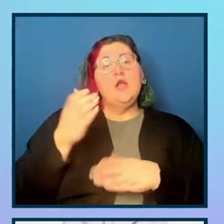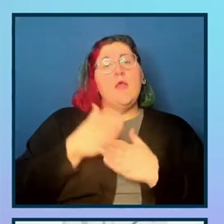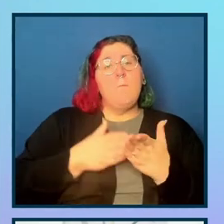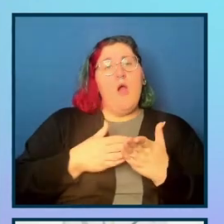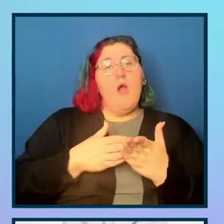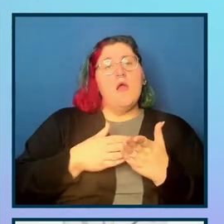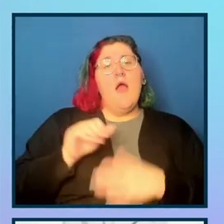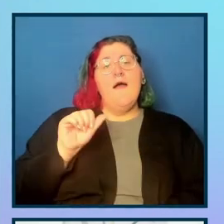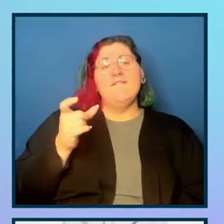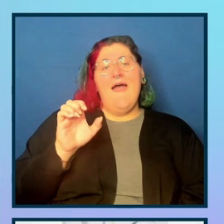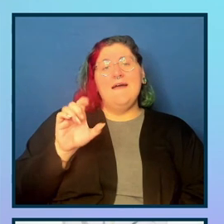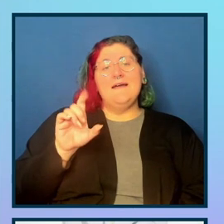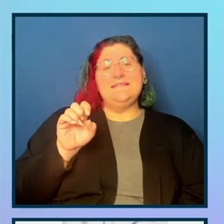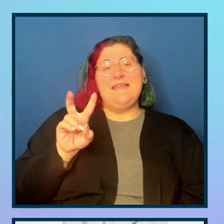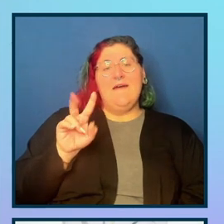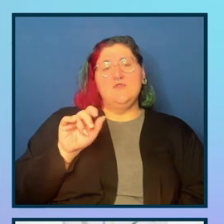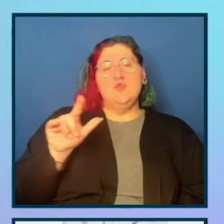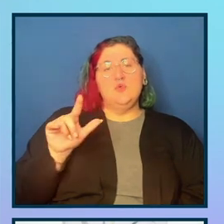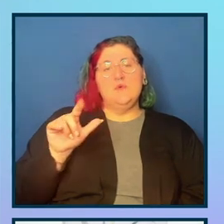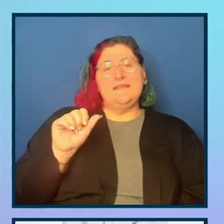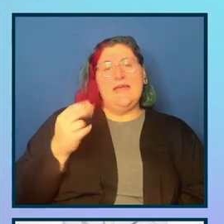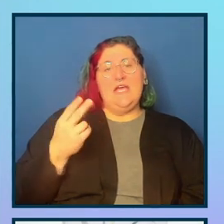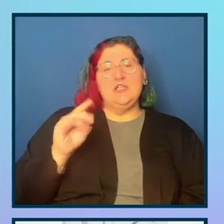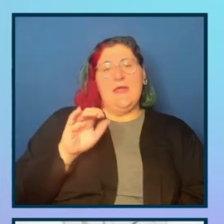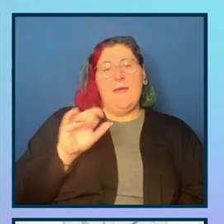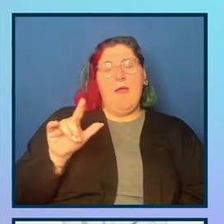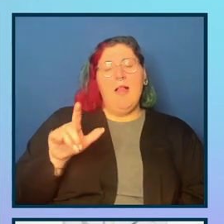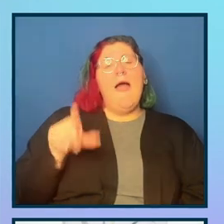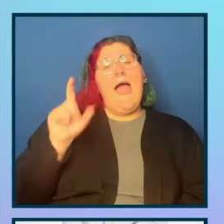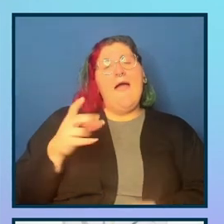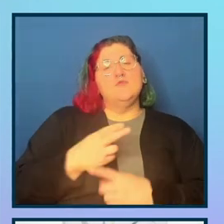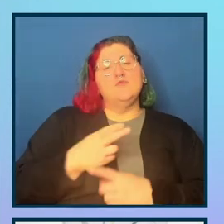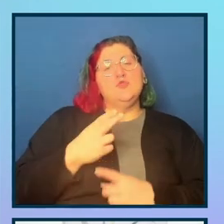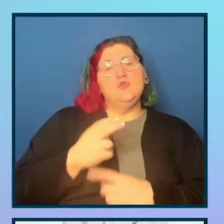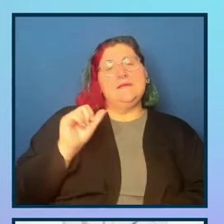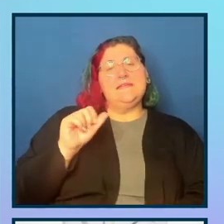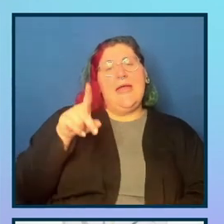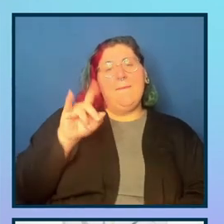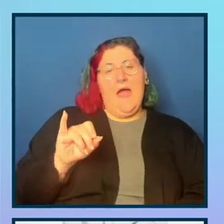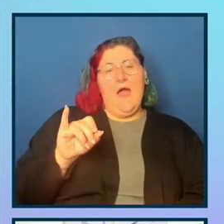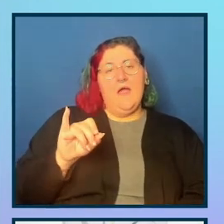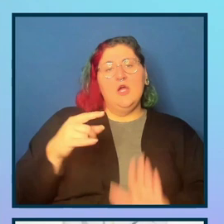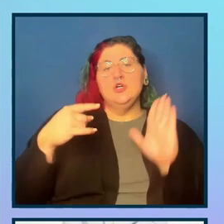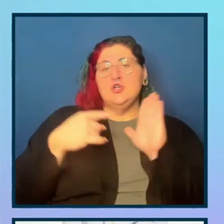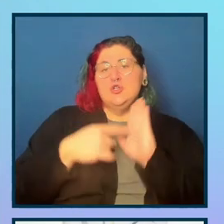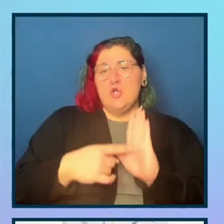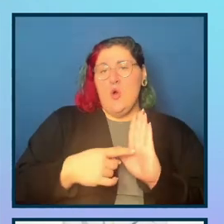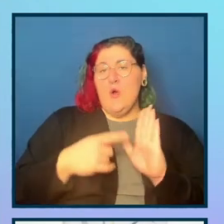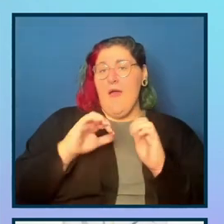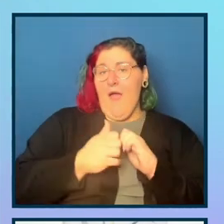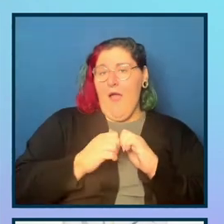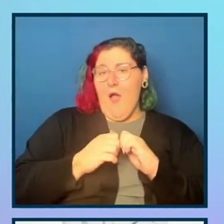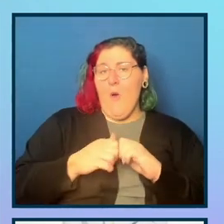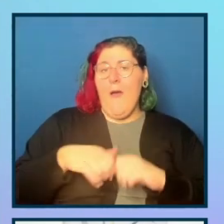HTML are the APIs. Those are designated by the purple circle with an A inside